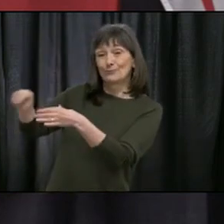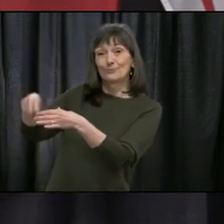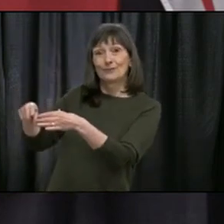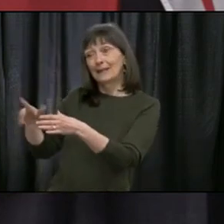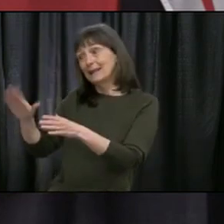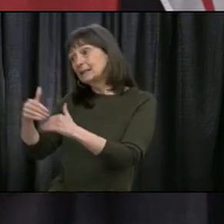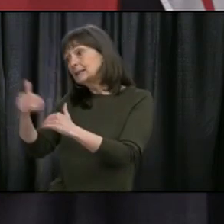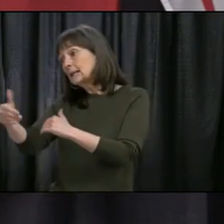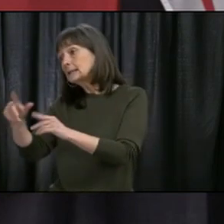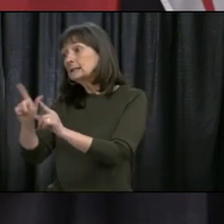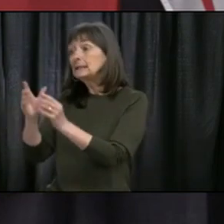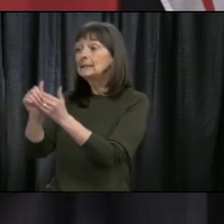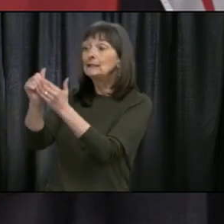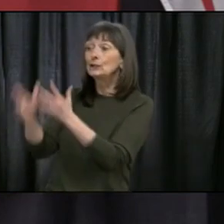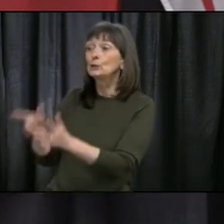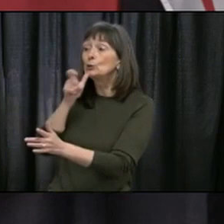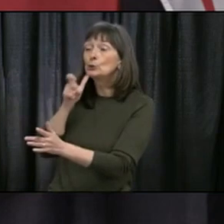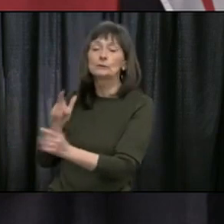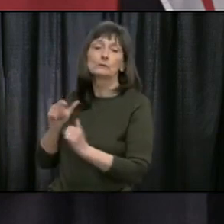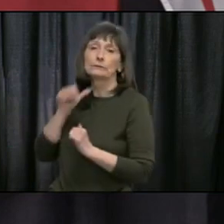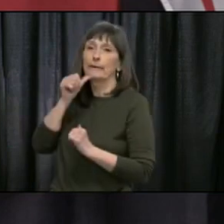That will be determined by someone else.